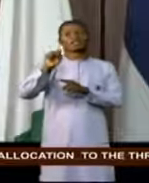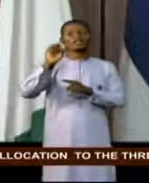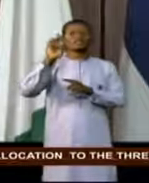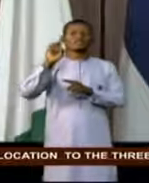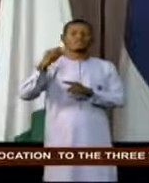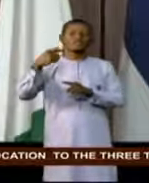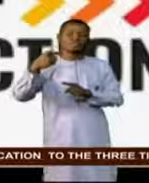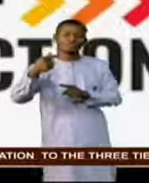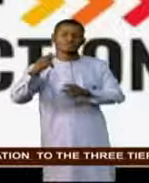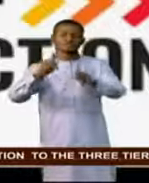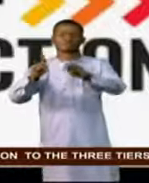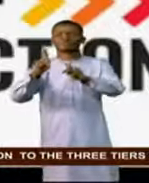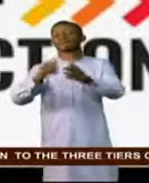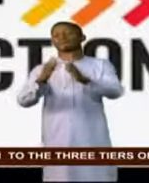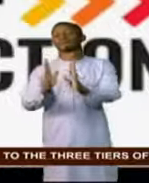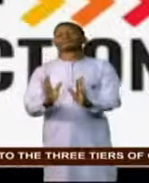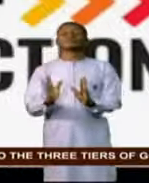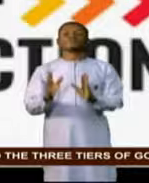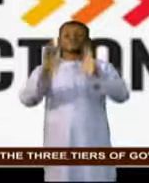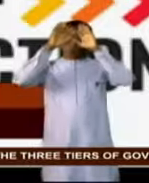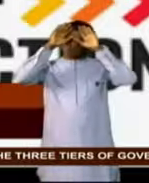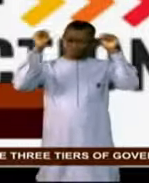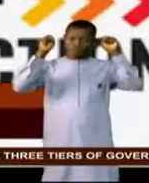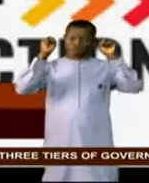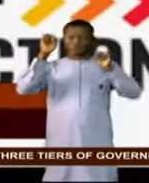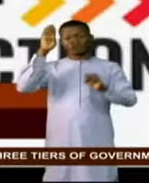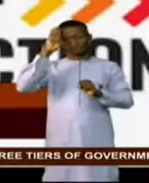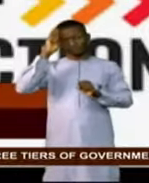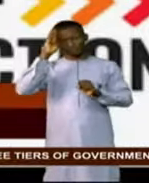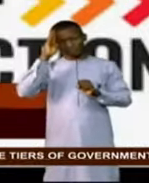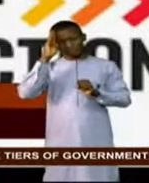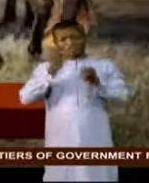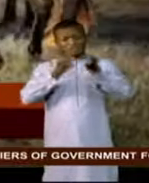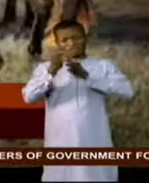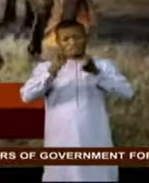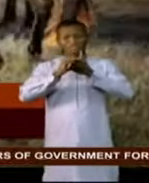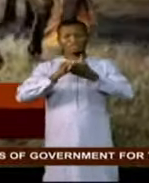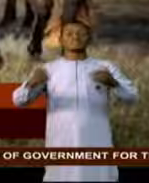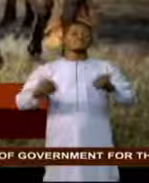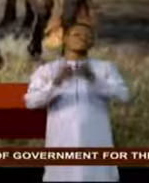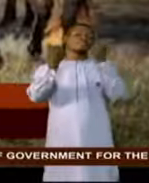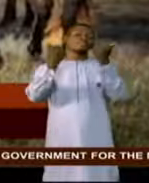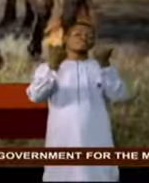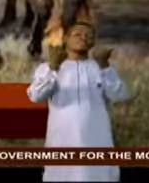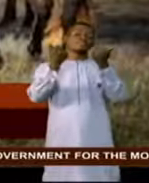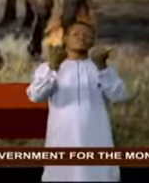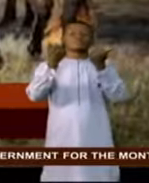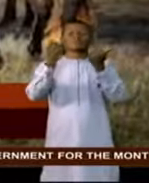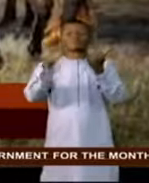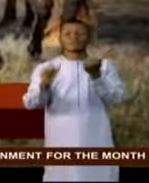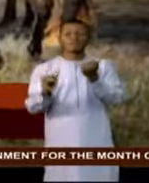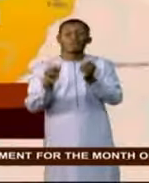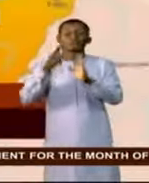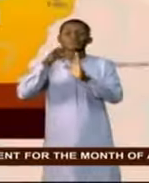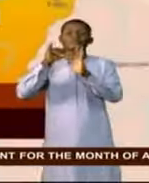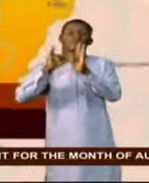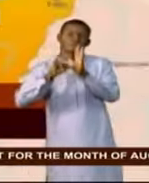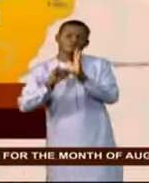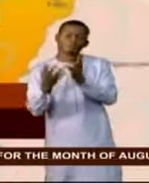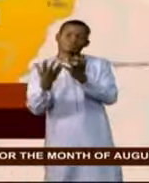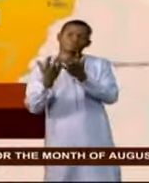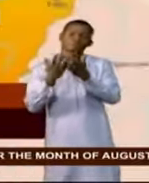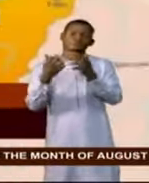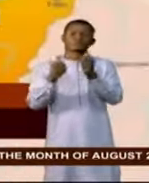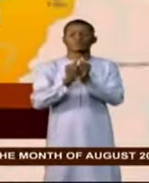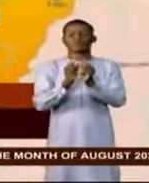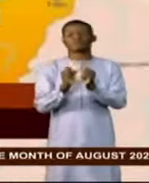champions. President Buhari, however, explains that with the challenges posed by observed policy incoherences and